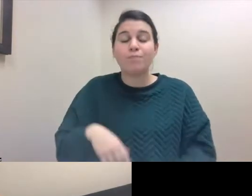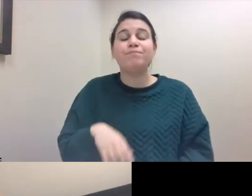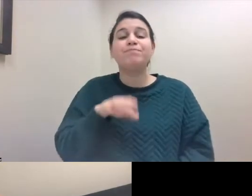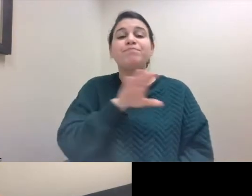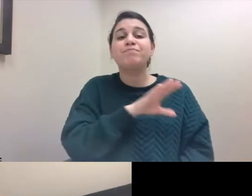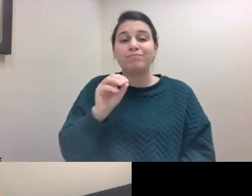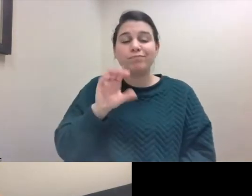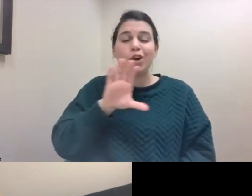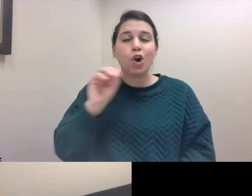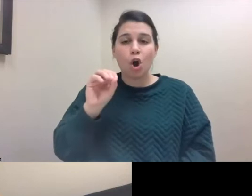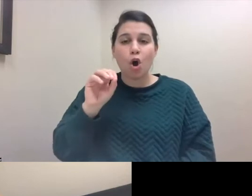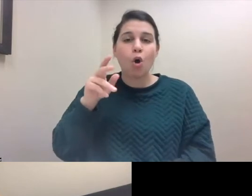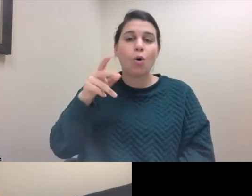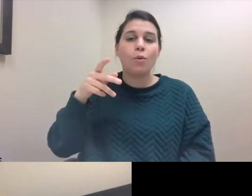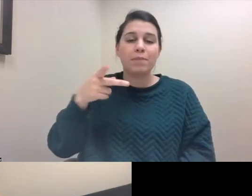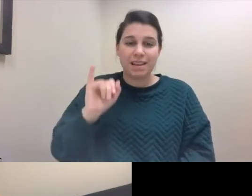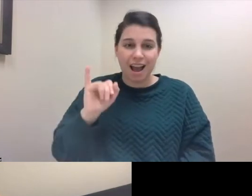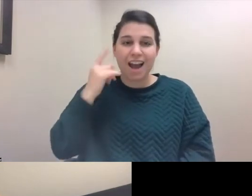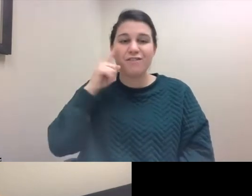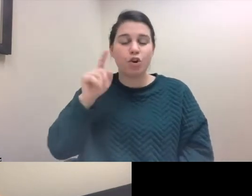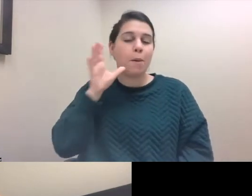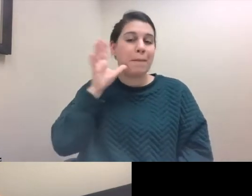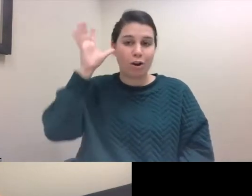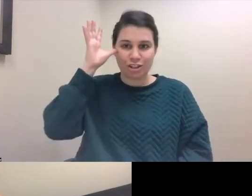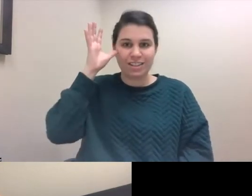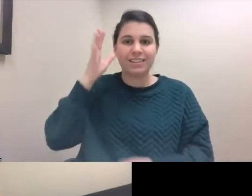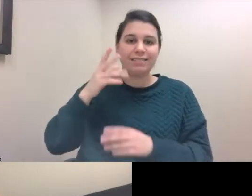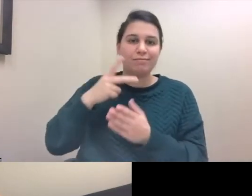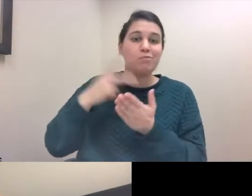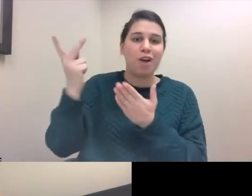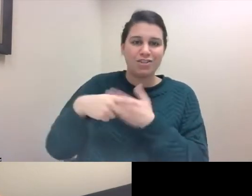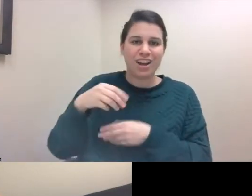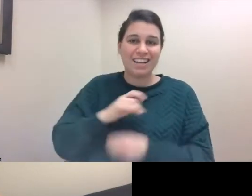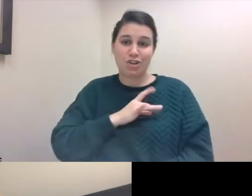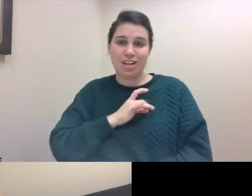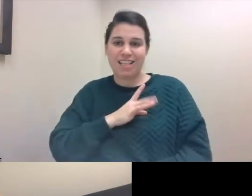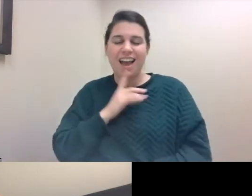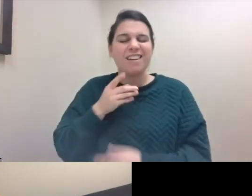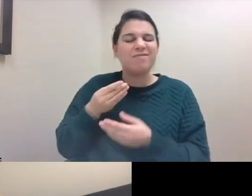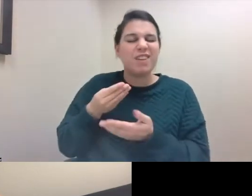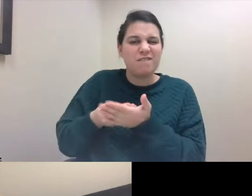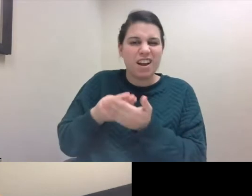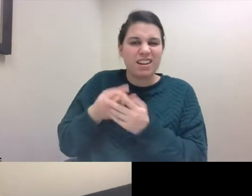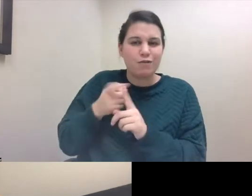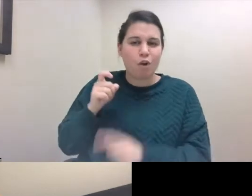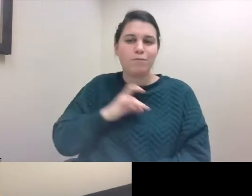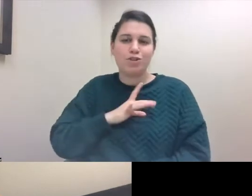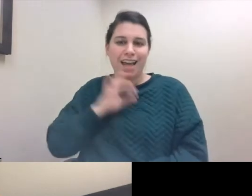of a large-scale parenting prevention initiative in Chile, funded by a large private foundation and the Chilean government.